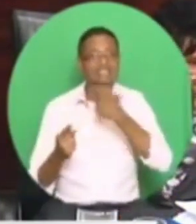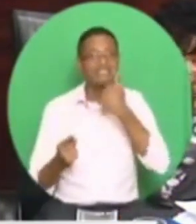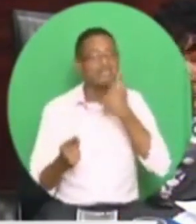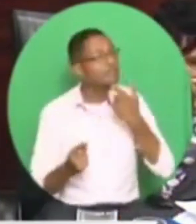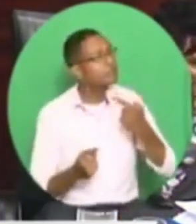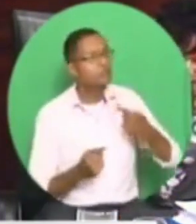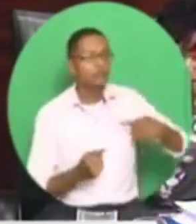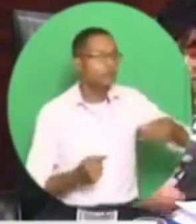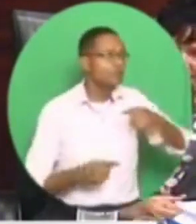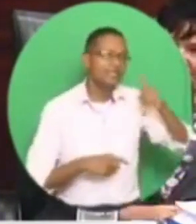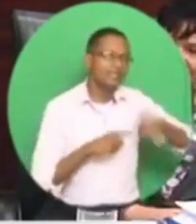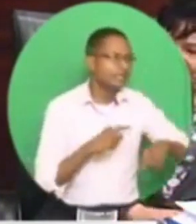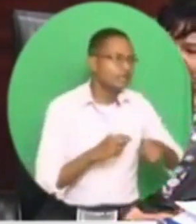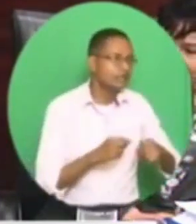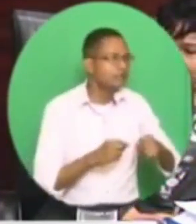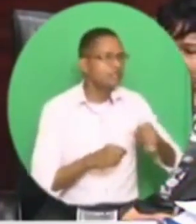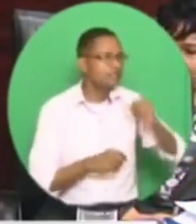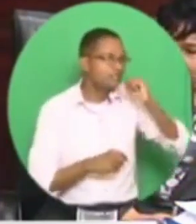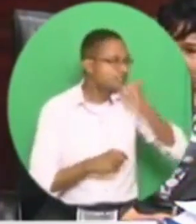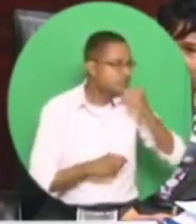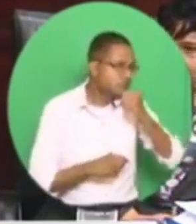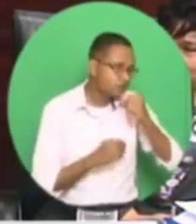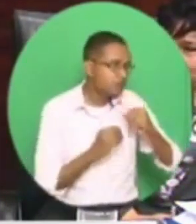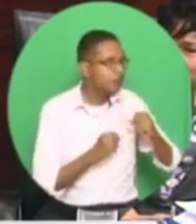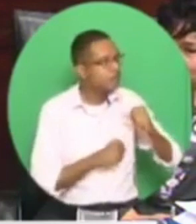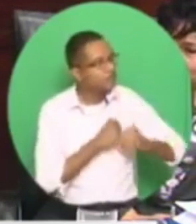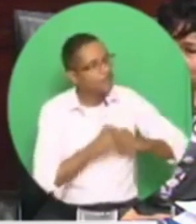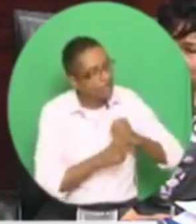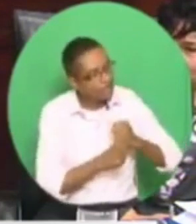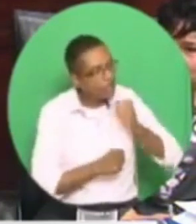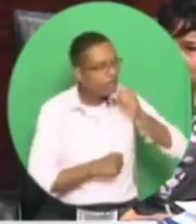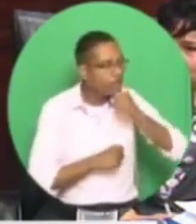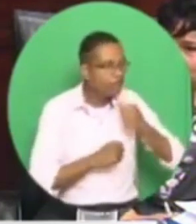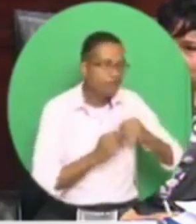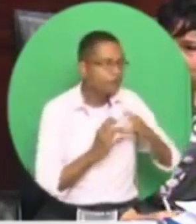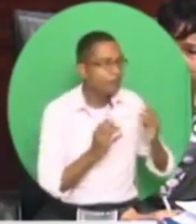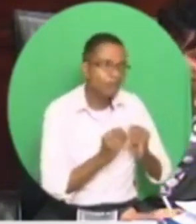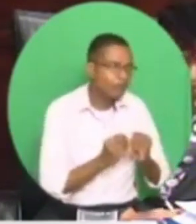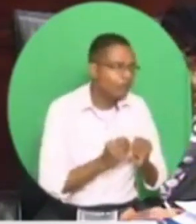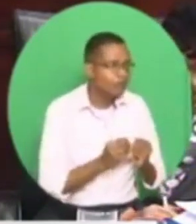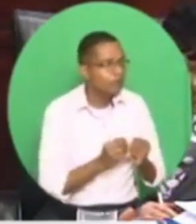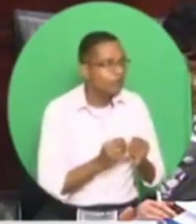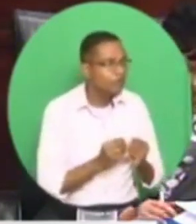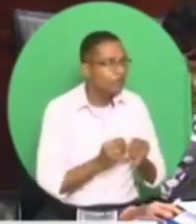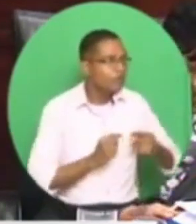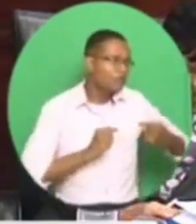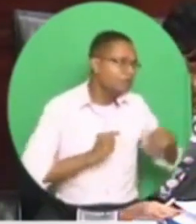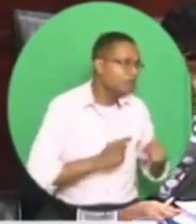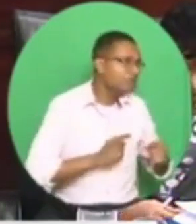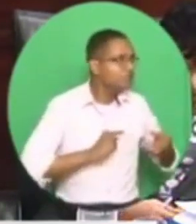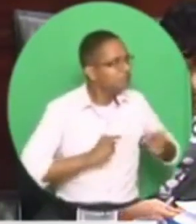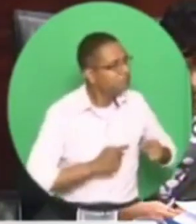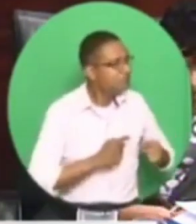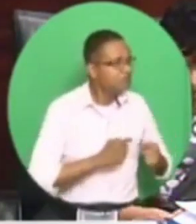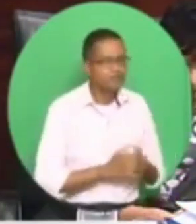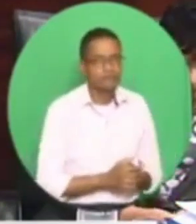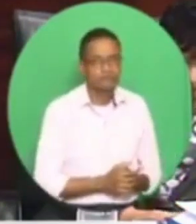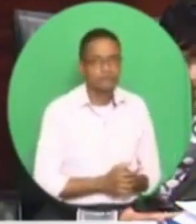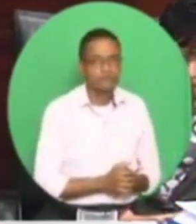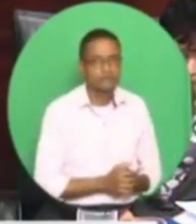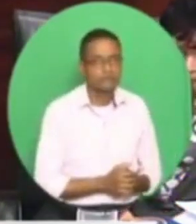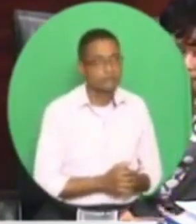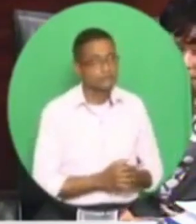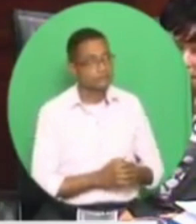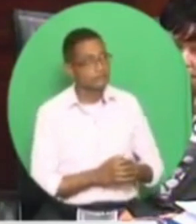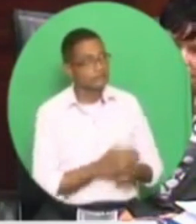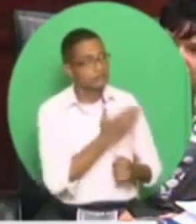say we can't take this suffering much more. People feel genuine pain in this nation today. The morbid confession of the Minister of